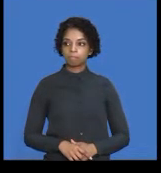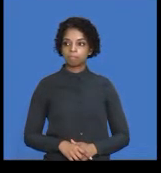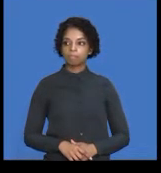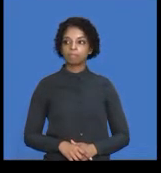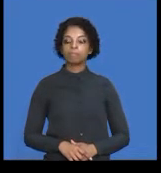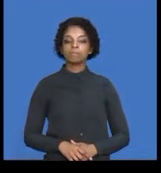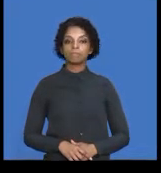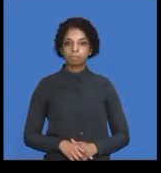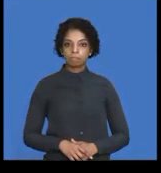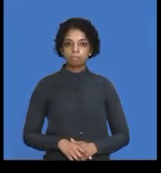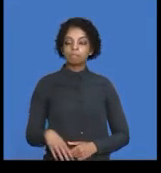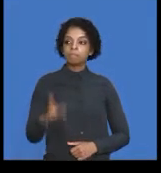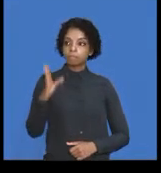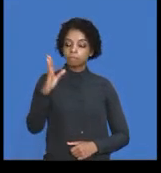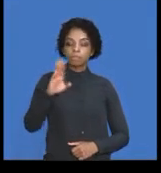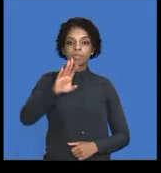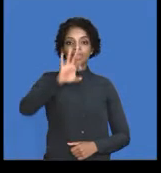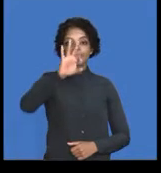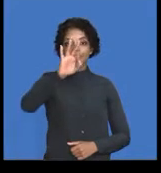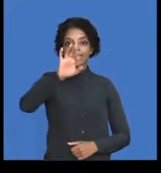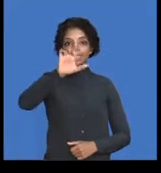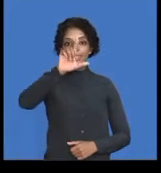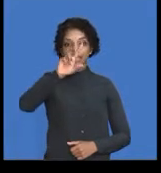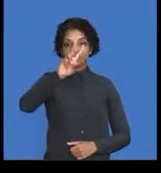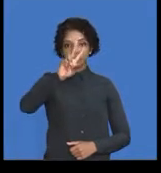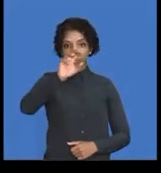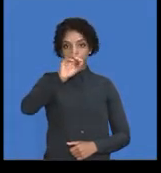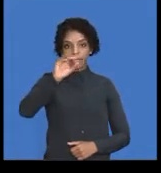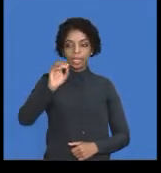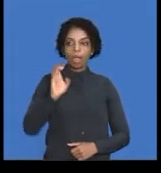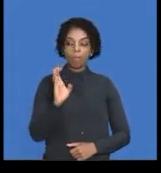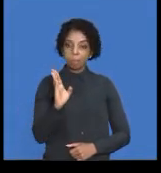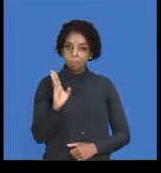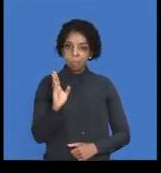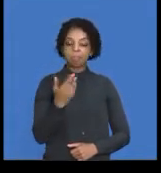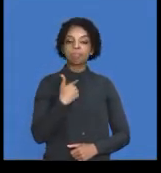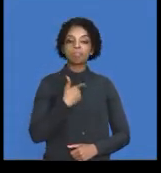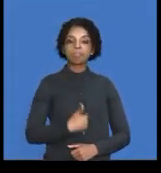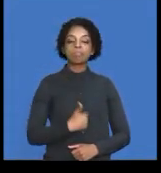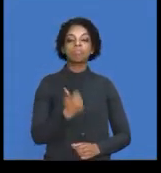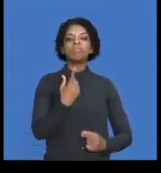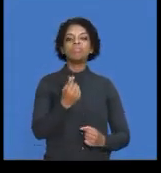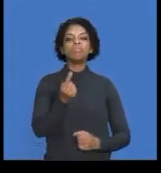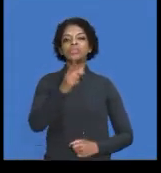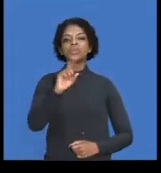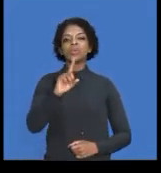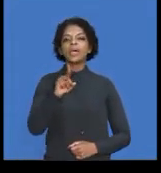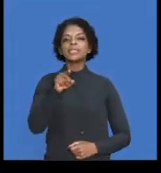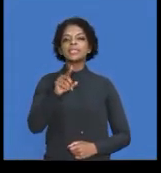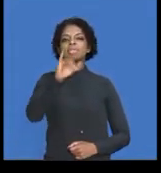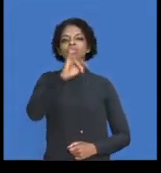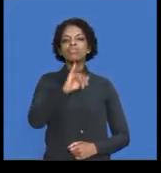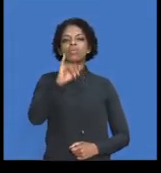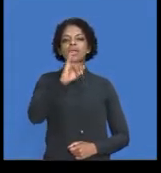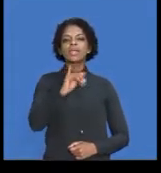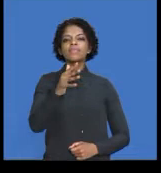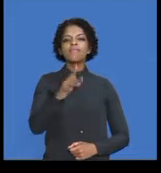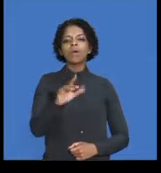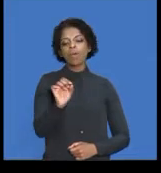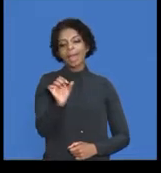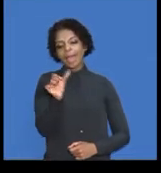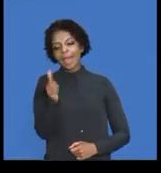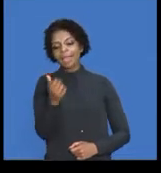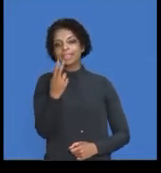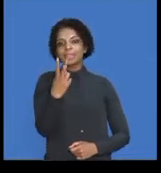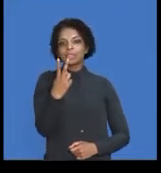Our calculation. There we go. There's my 37,200. So, what am I doing? I'm removing the insurance of the